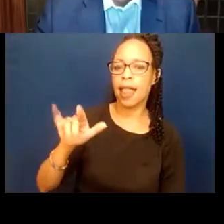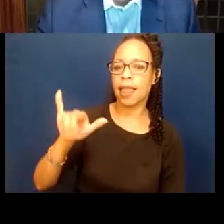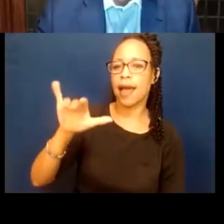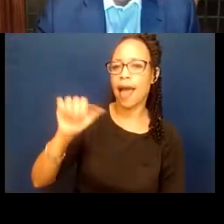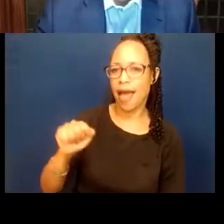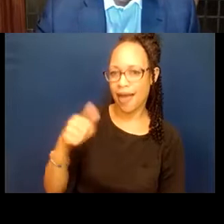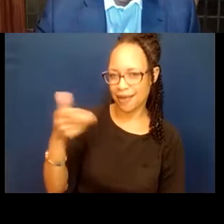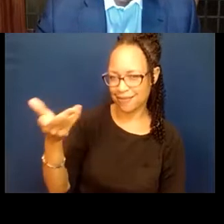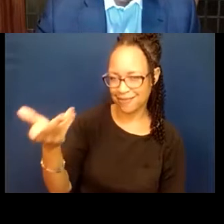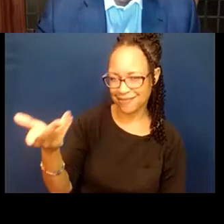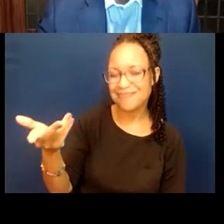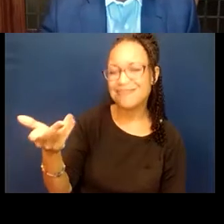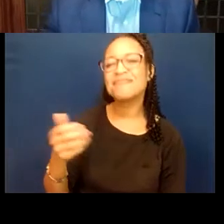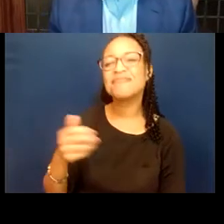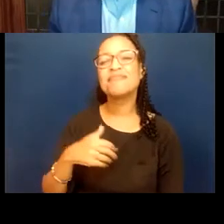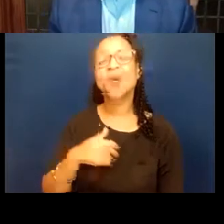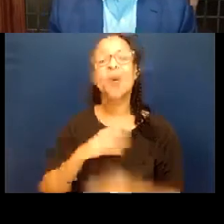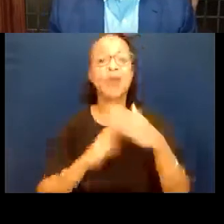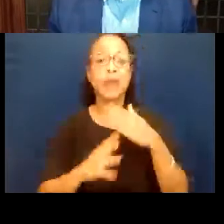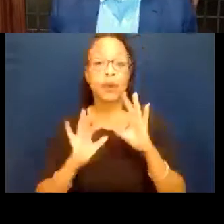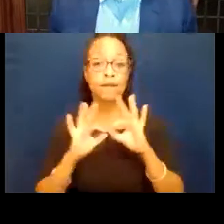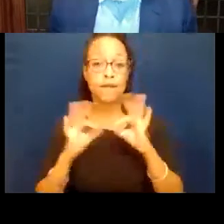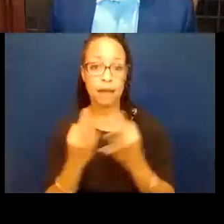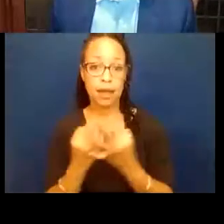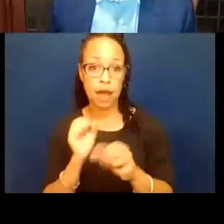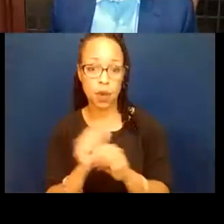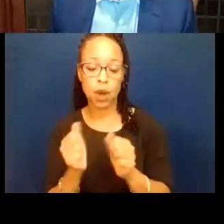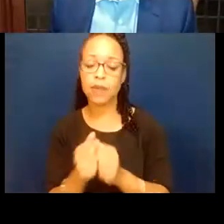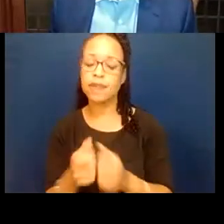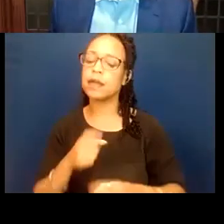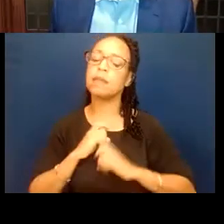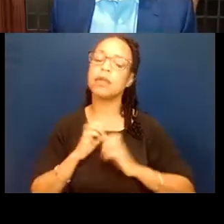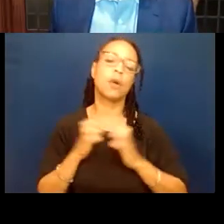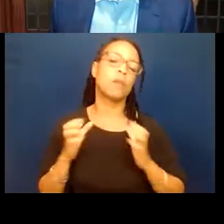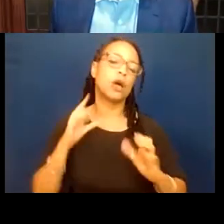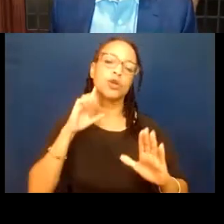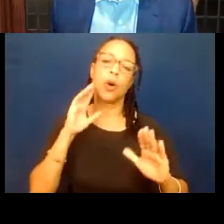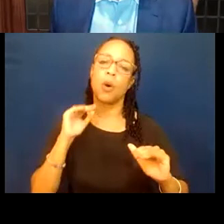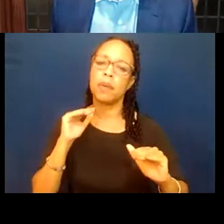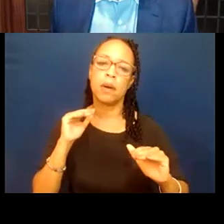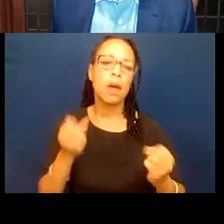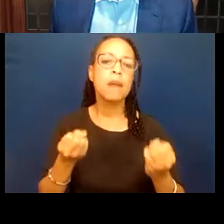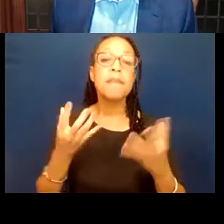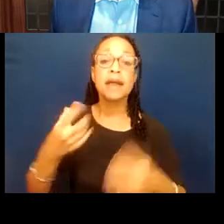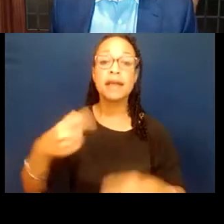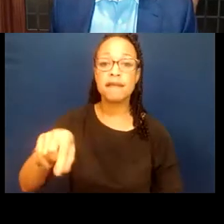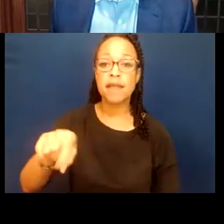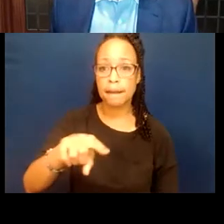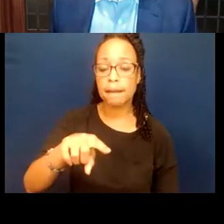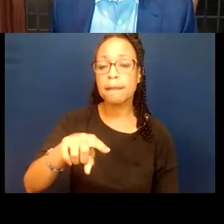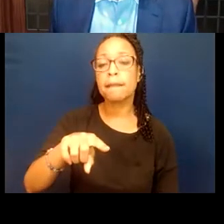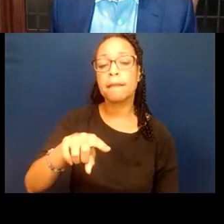just want to say that the immigrant families I work with give me so much hope because many of them, and even our